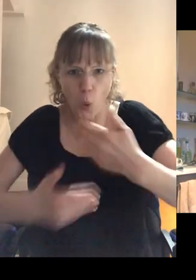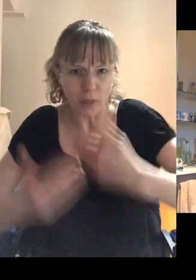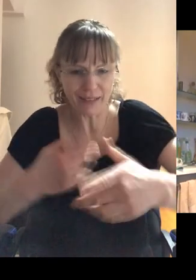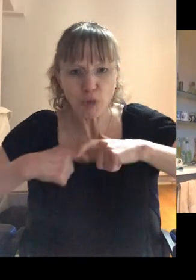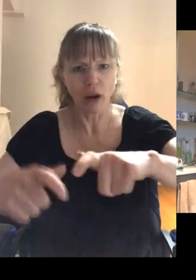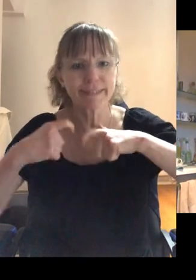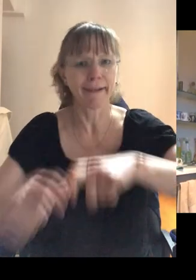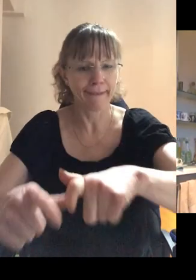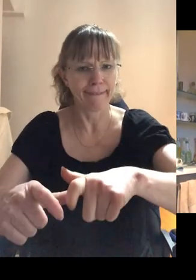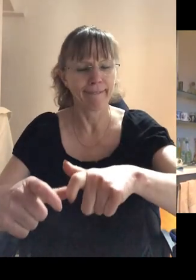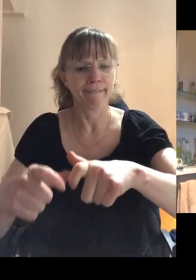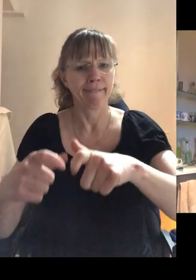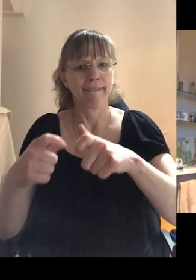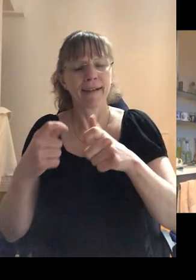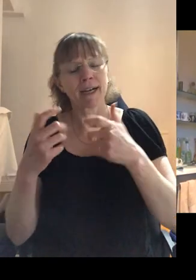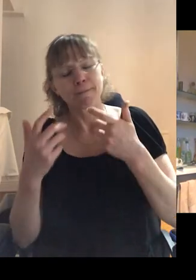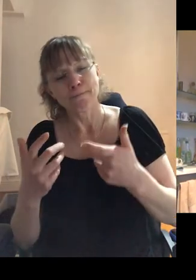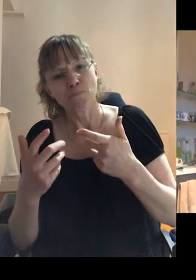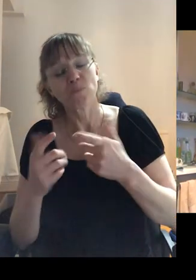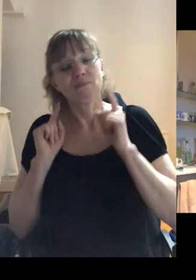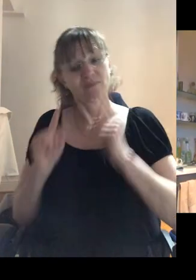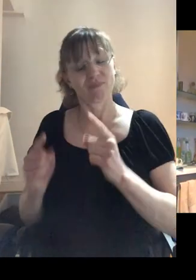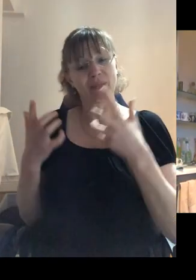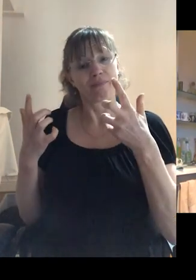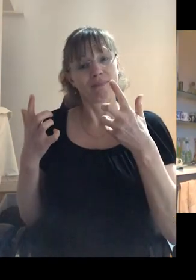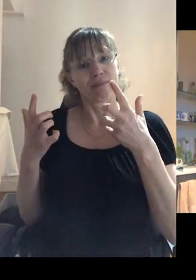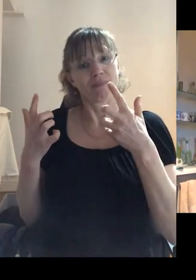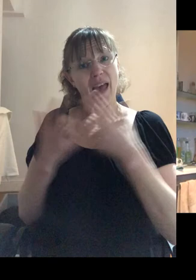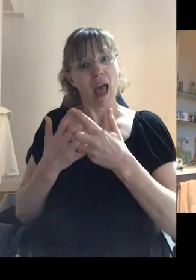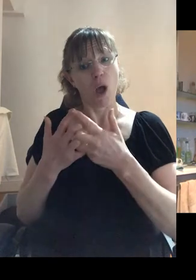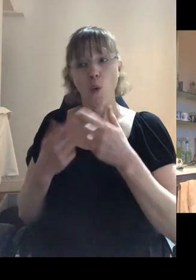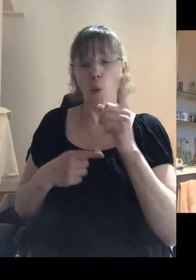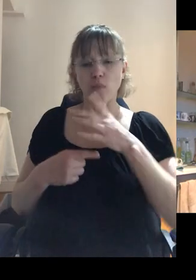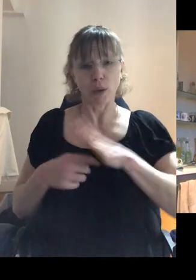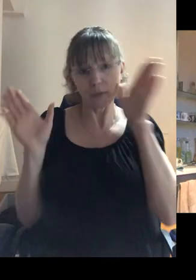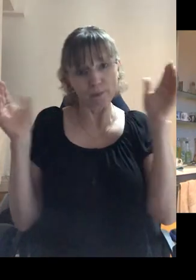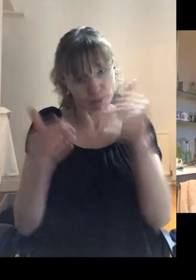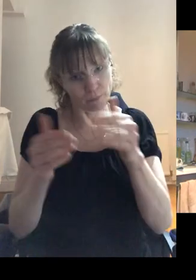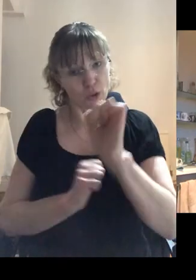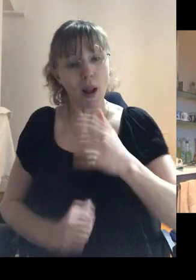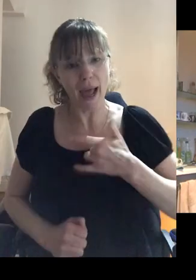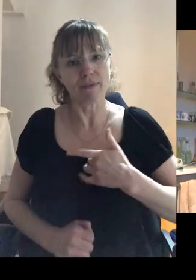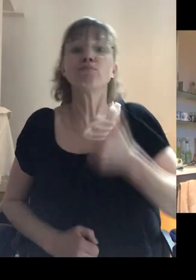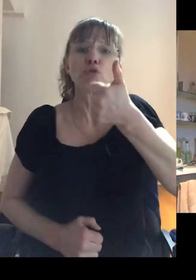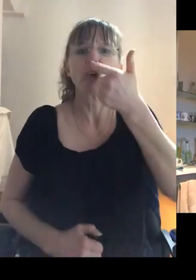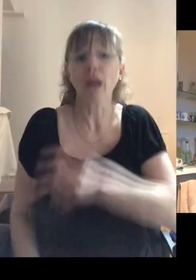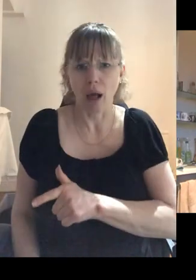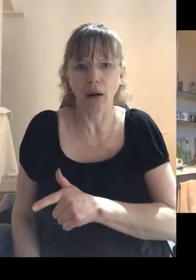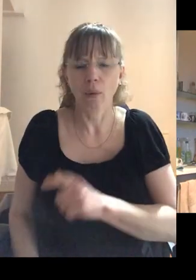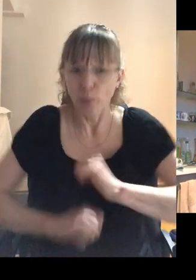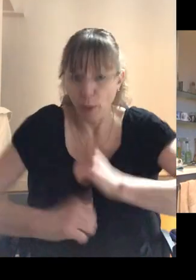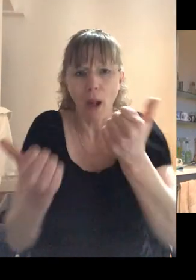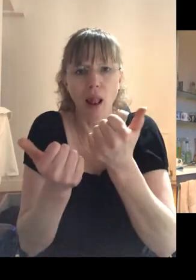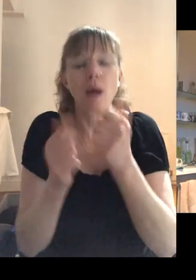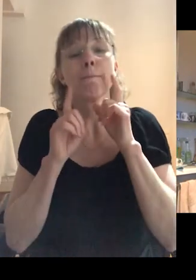Um, and it's, you, if, if that's how you want to, what you want to focus on in your life, then good luck. You'll do a great job